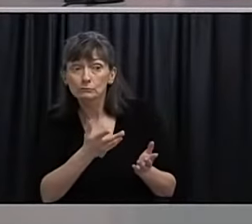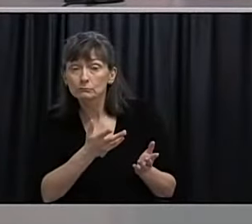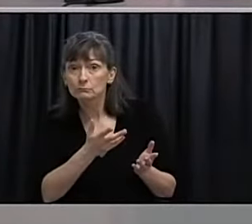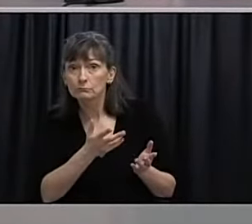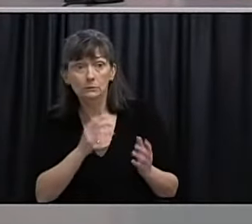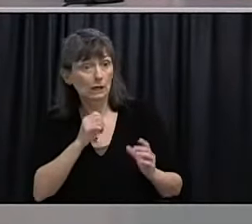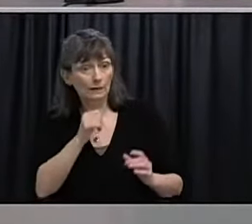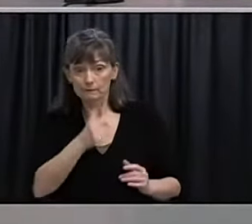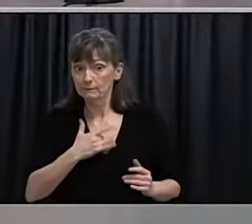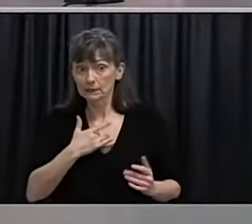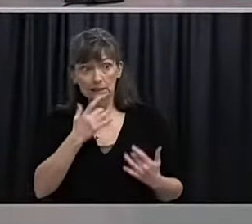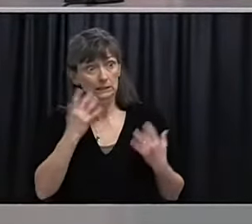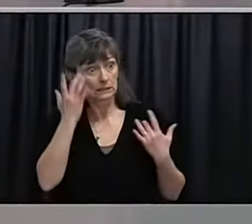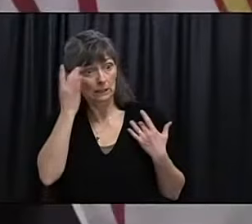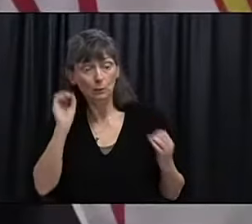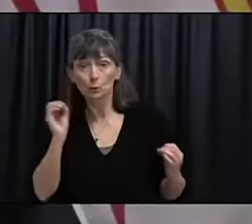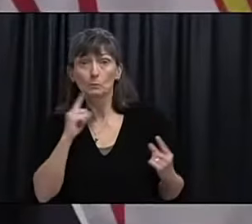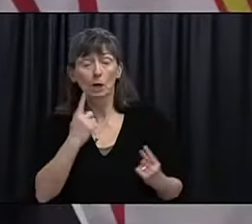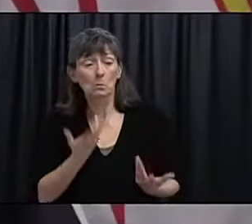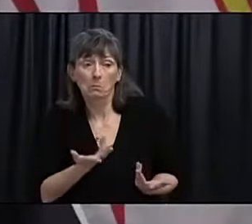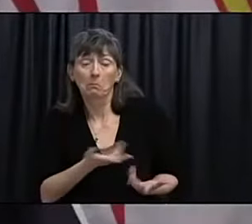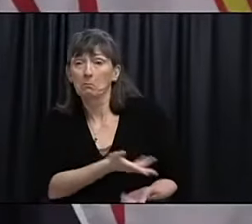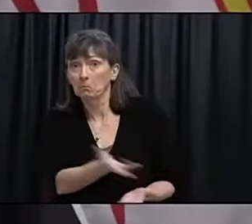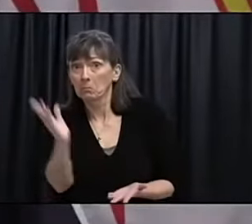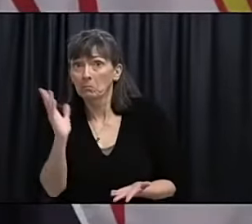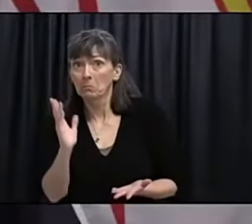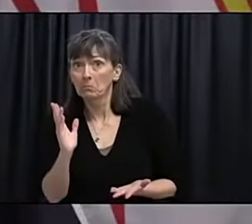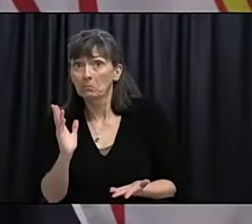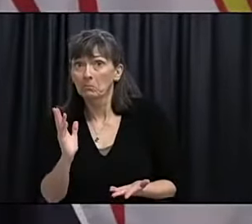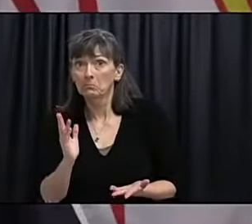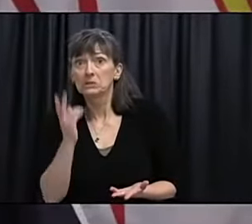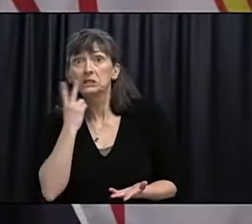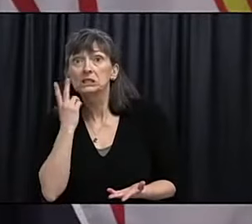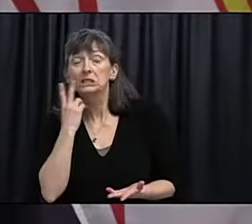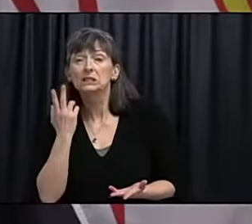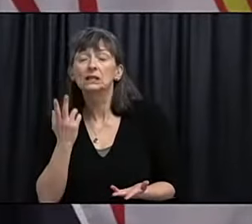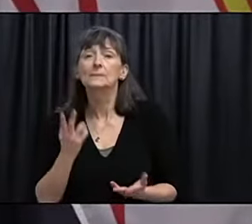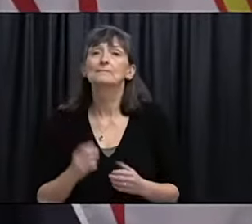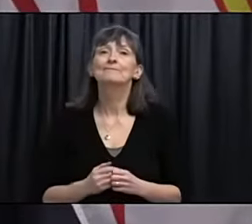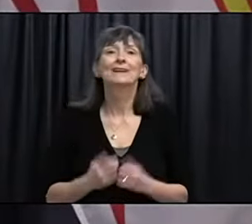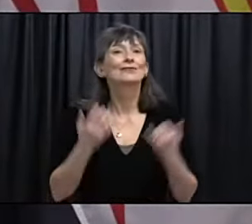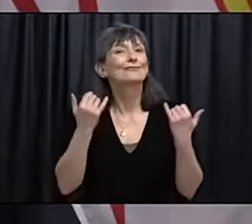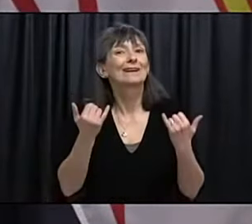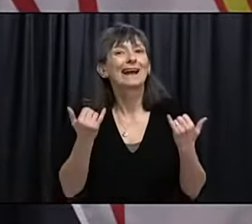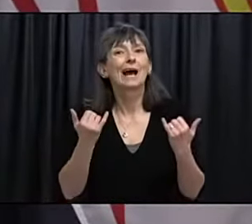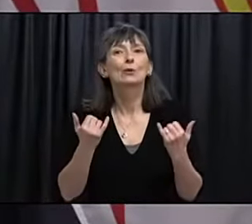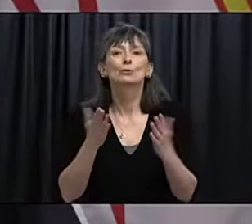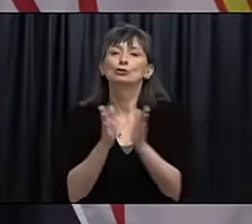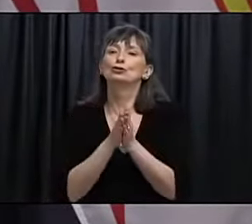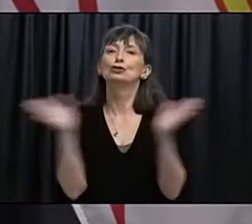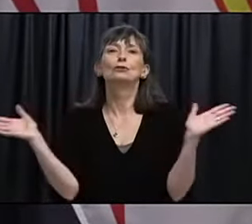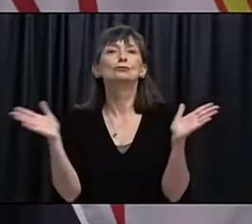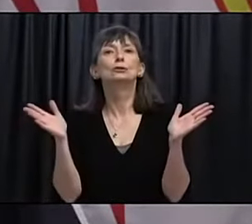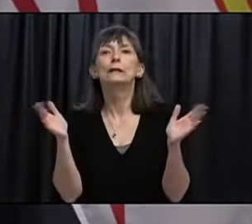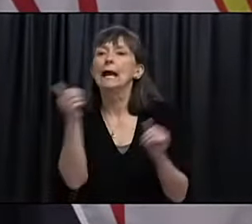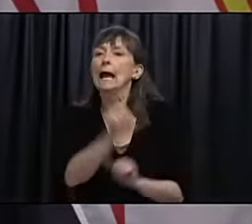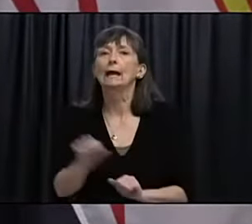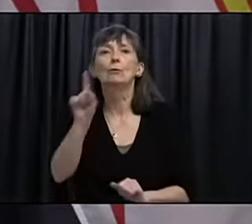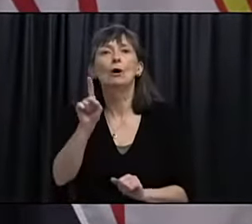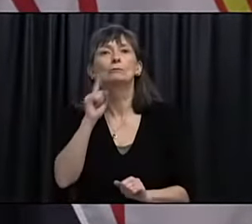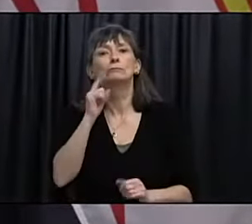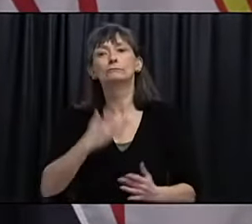Is there any specific target group here? I know what we're trying to do right now is to get a snapshot for the population to see where,